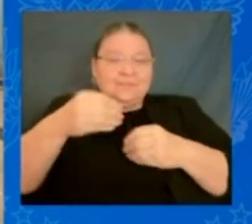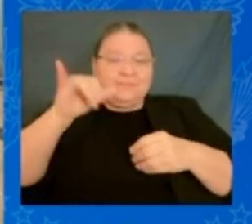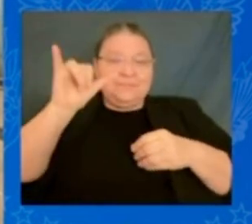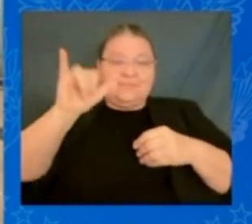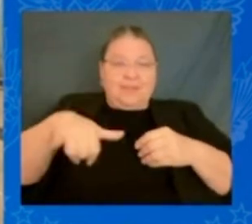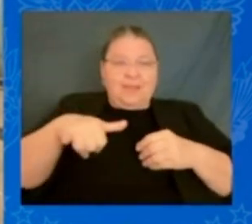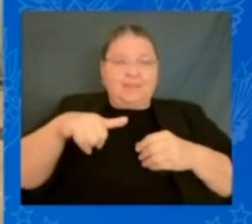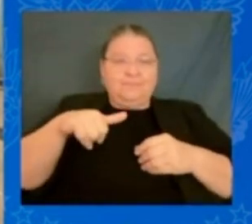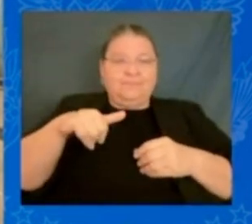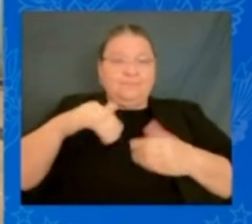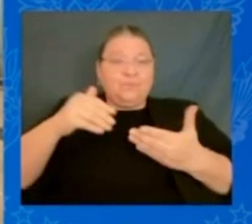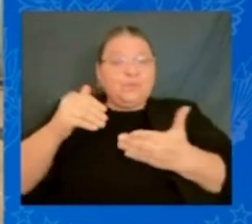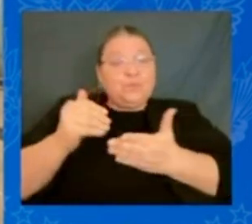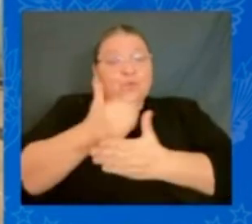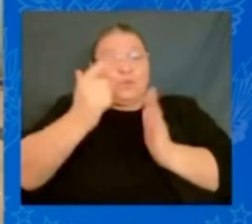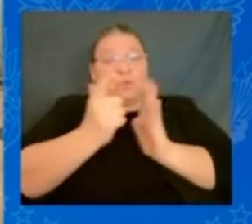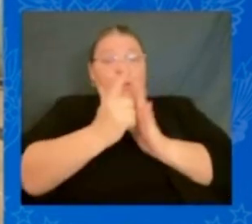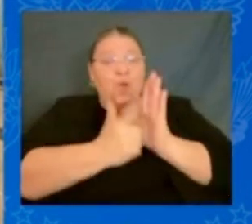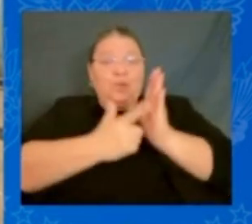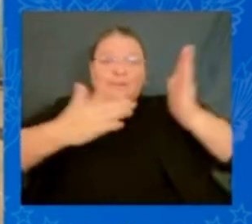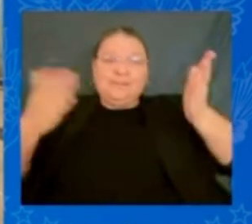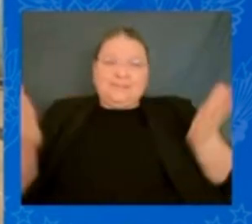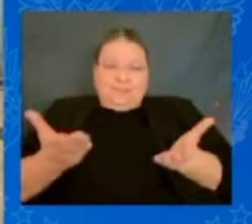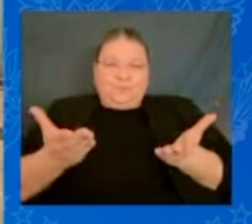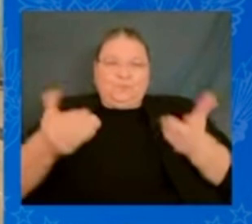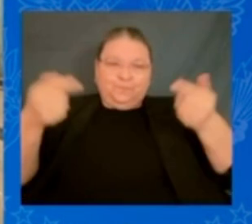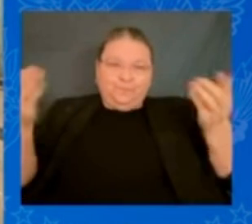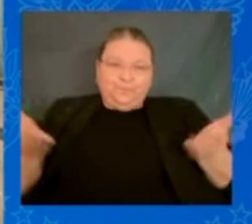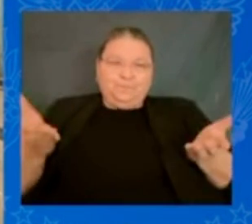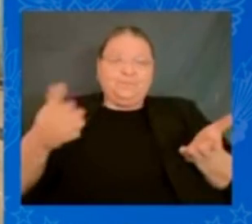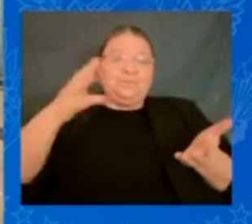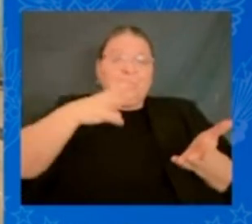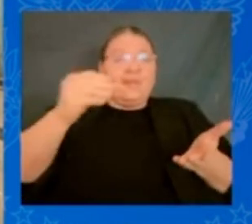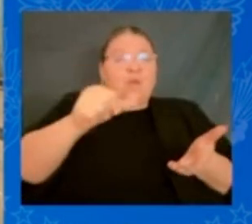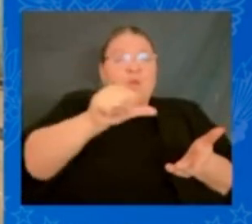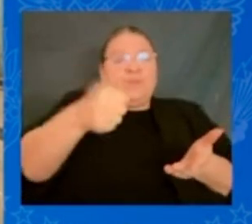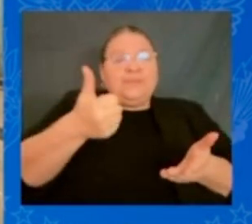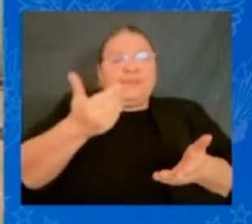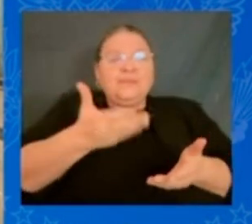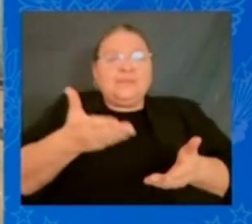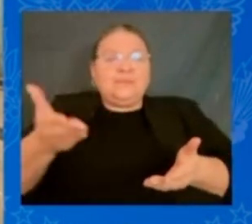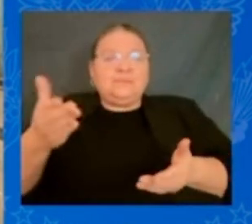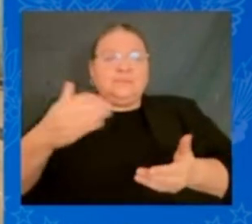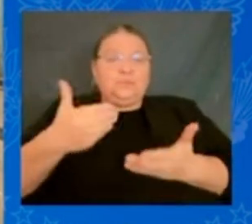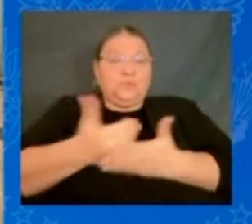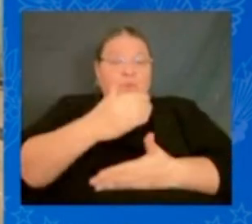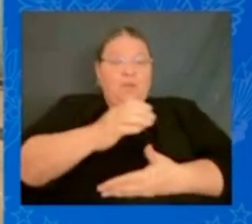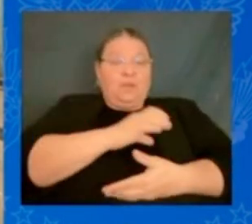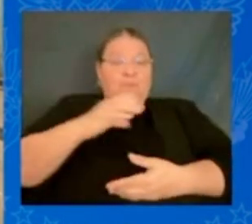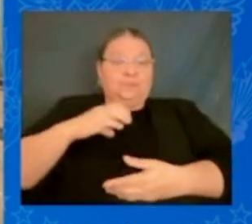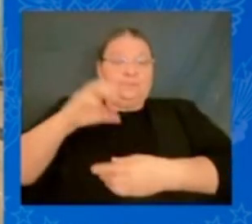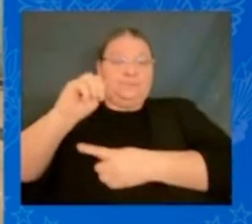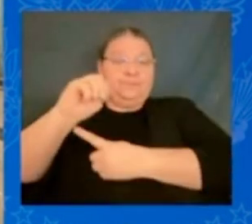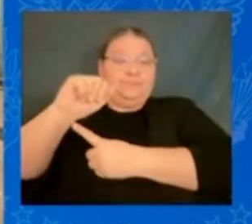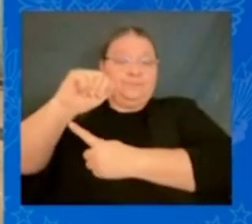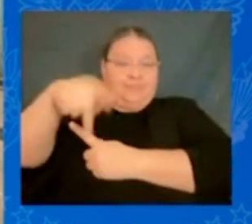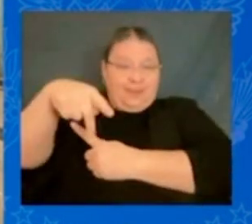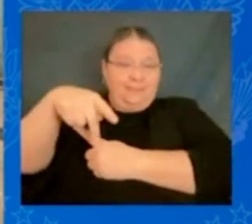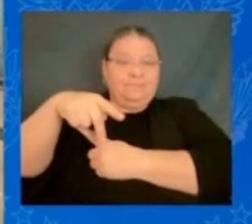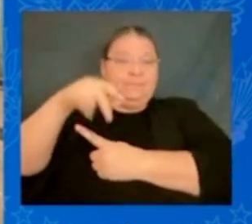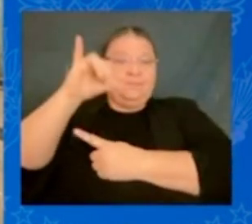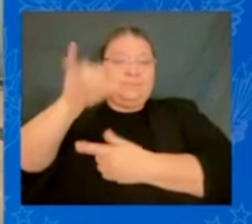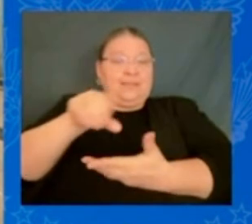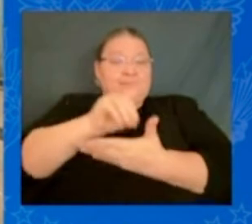Alabama, among other things, enacted a new congressional map that discriminated against Black voters